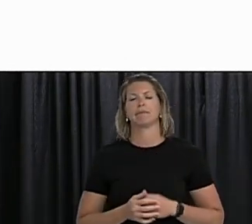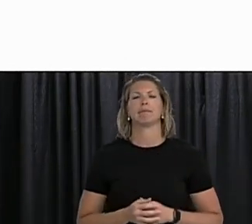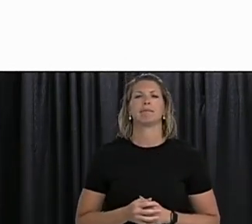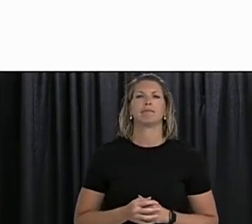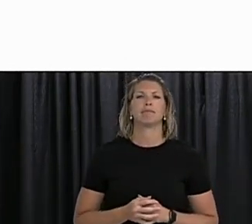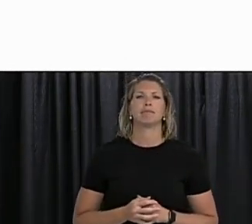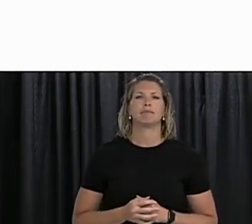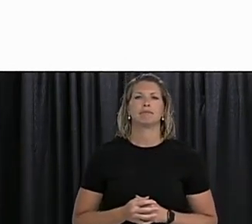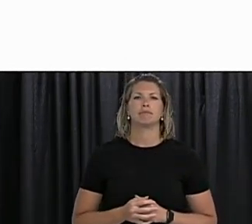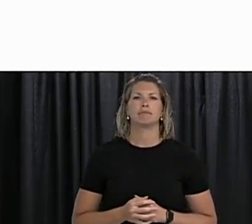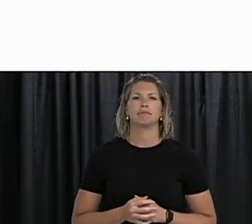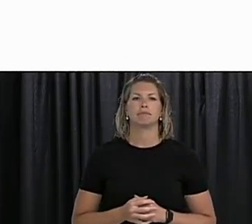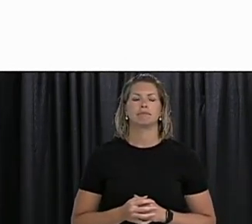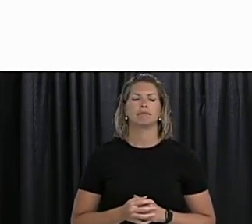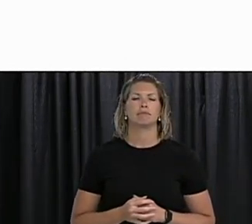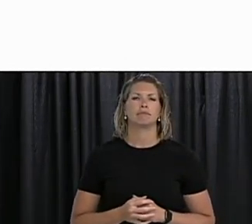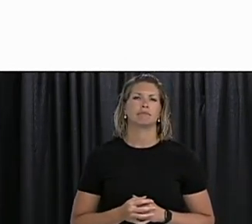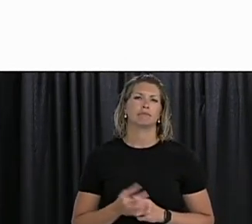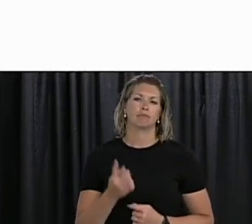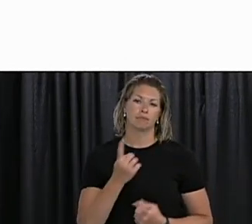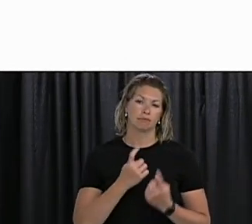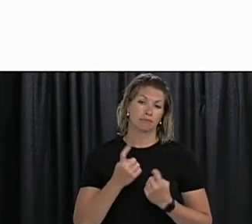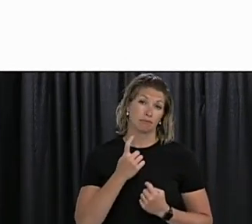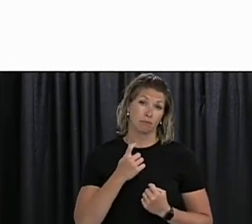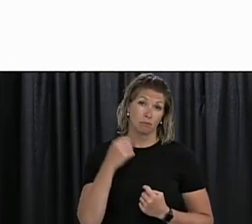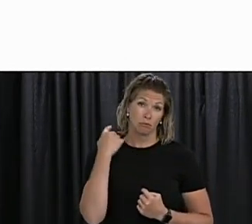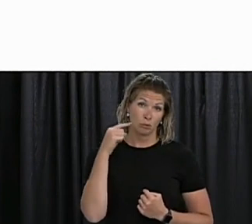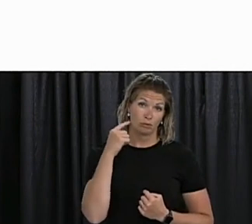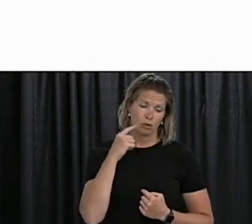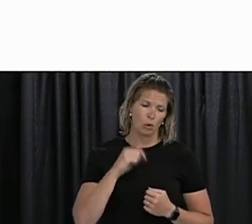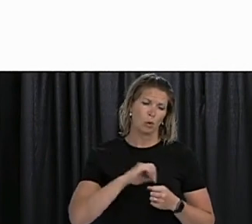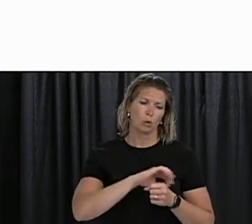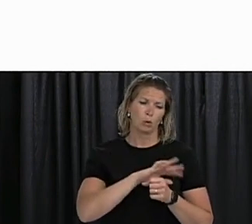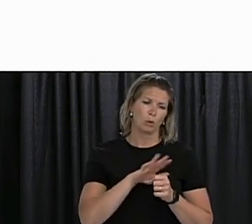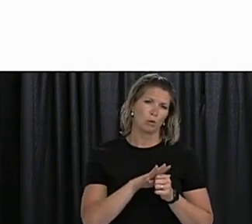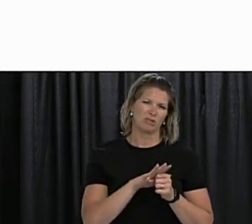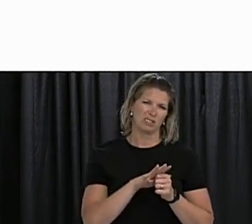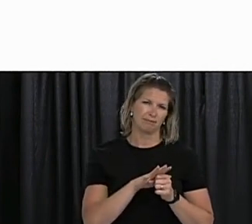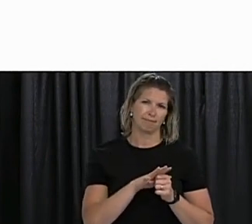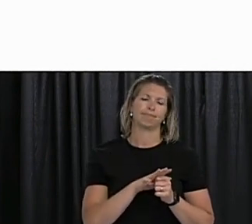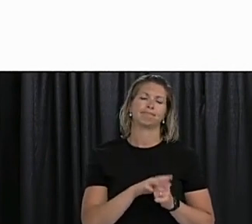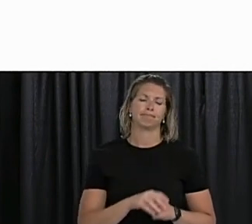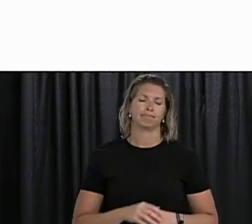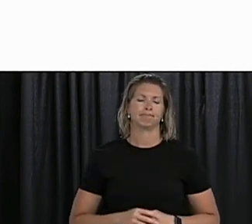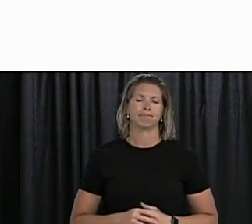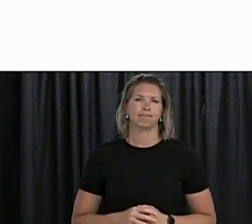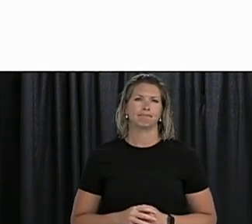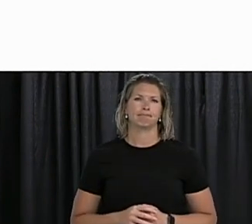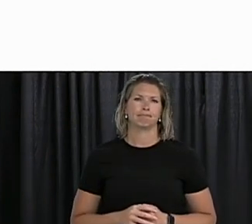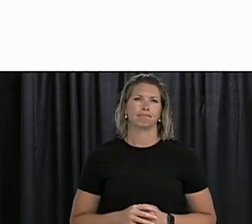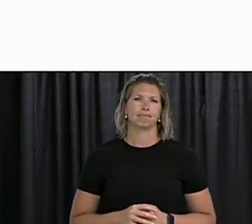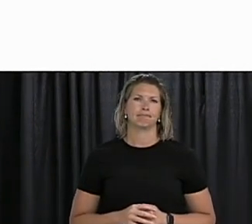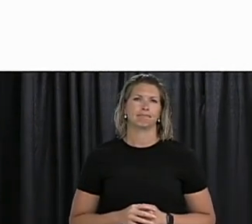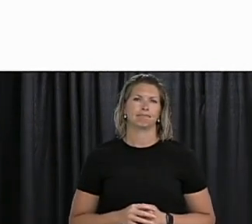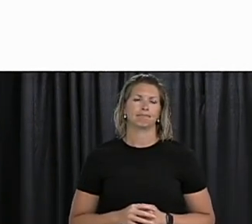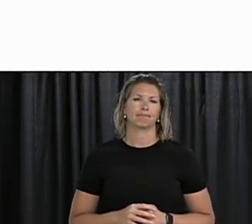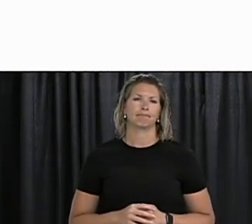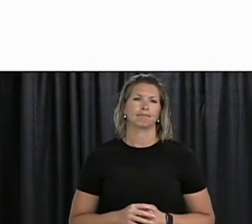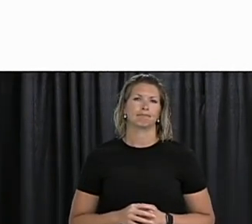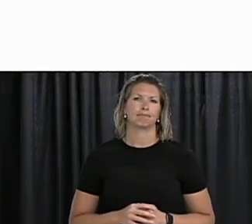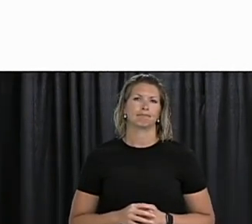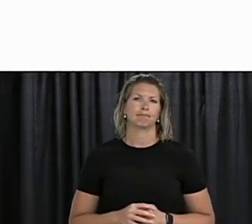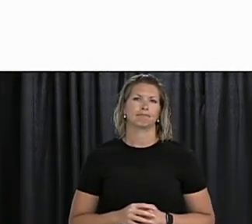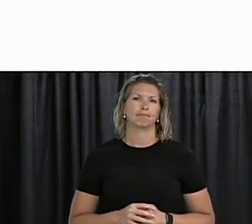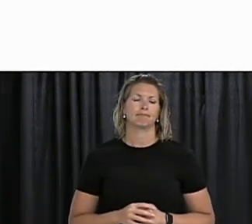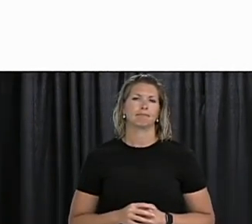suggest you not ask rumour-based questions. The purpose of these briefings is to address COVID-19 issues. All other government related issues